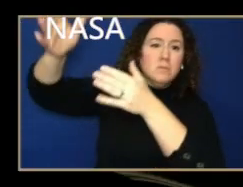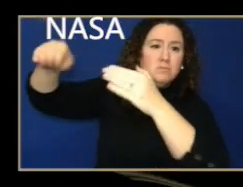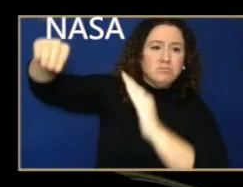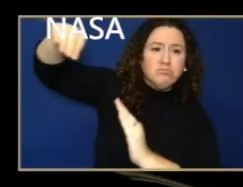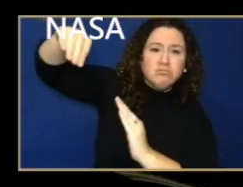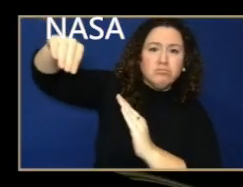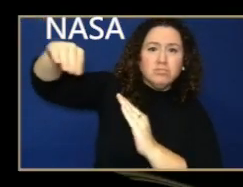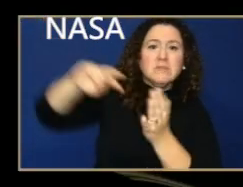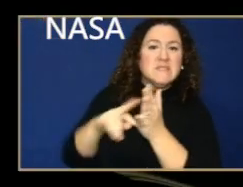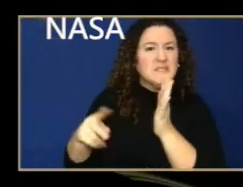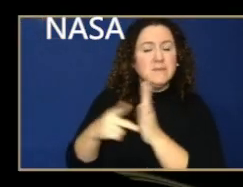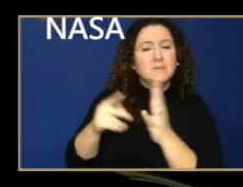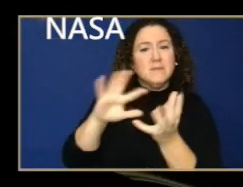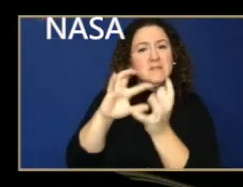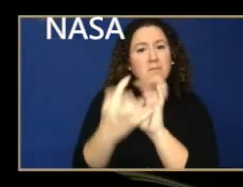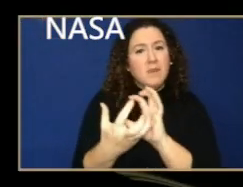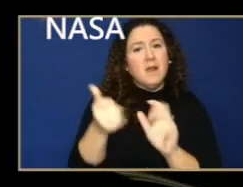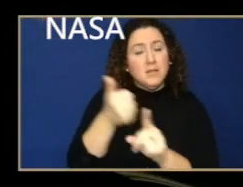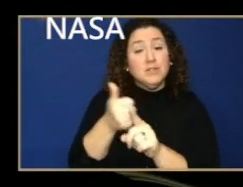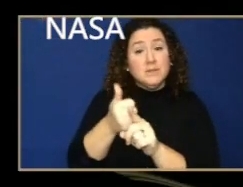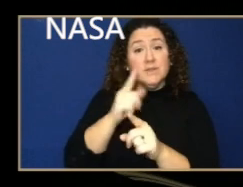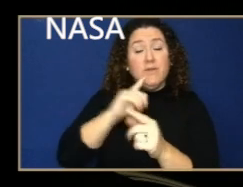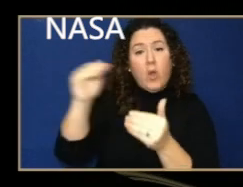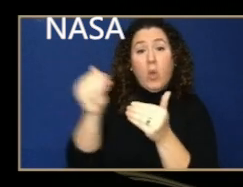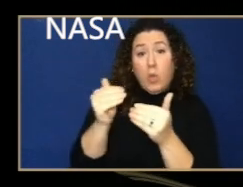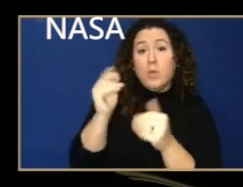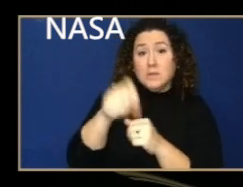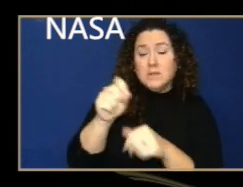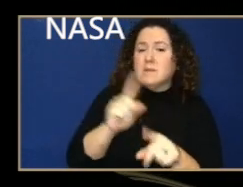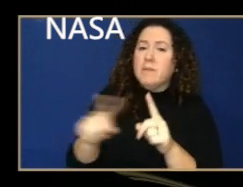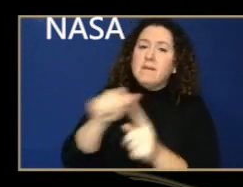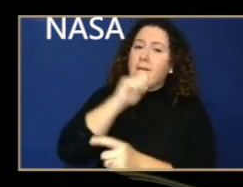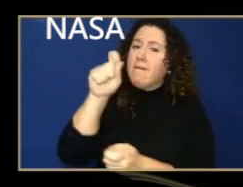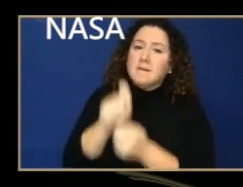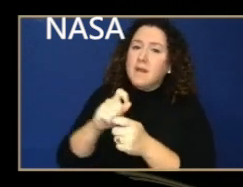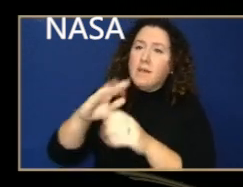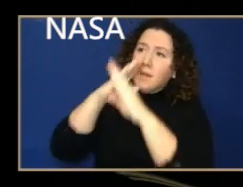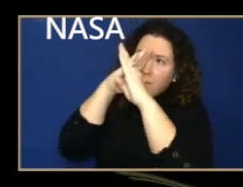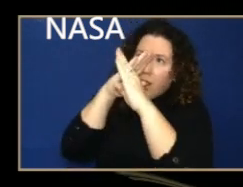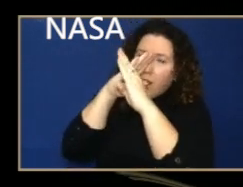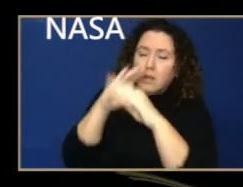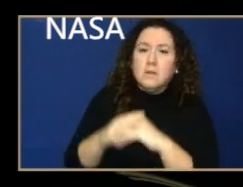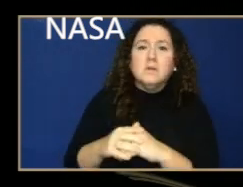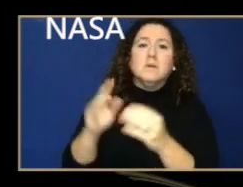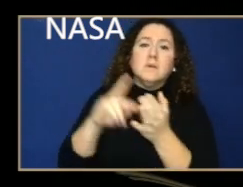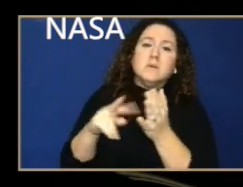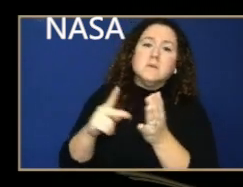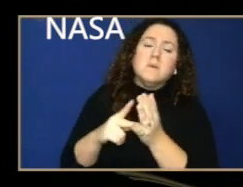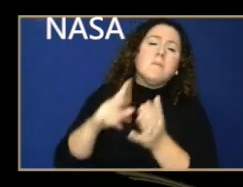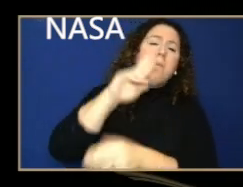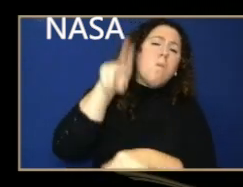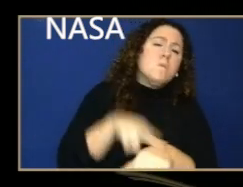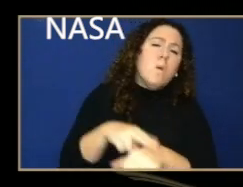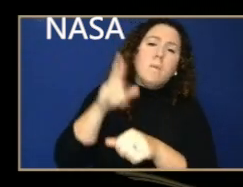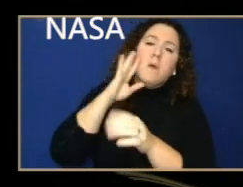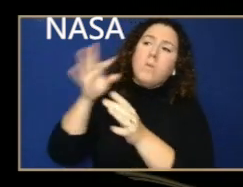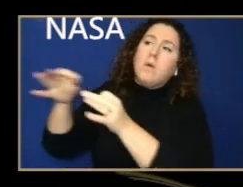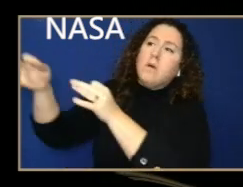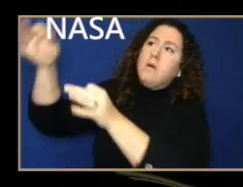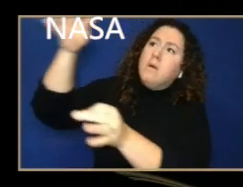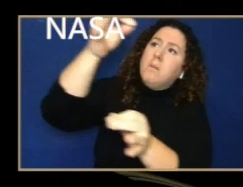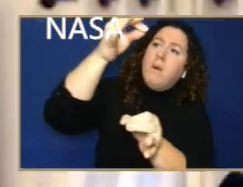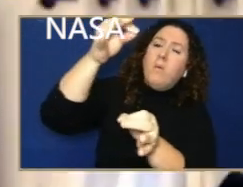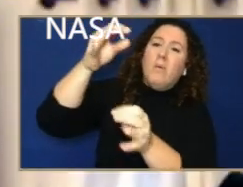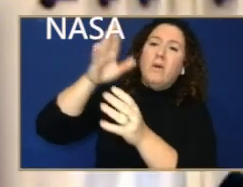Now, usually, every 20 years, when Jupiter overtakes Saturn in its orbit, it passes about a degree apart from Saturn in the sky.